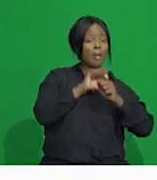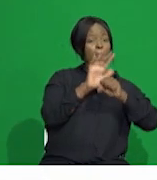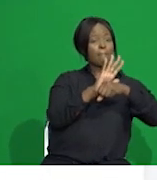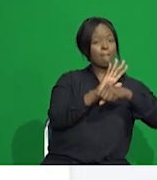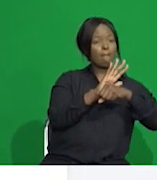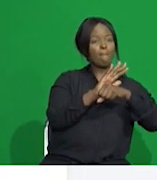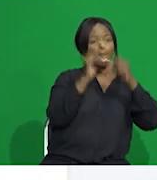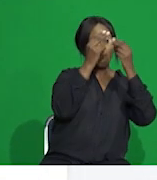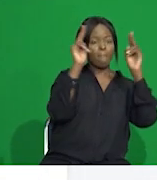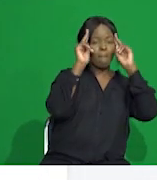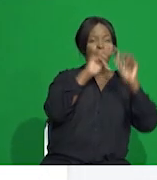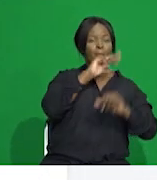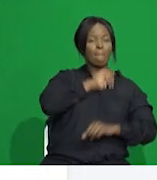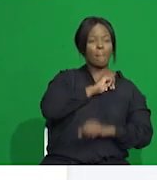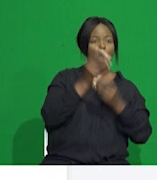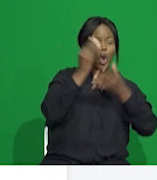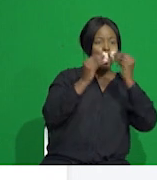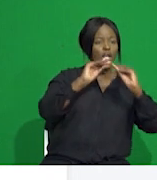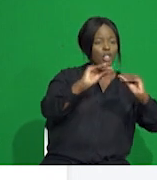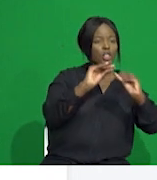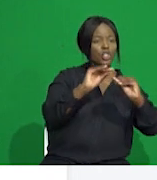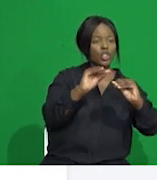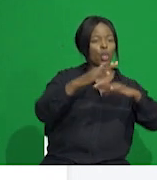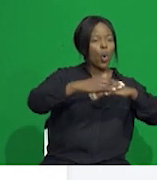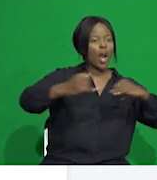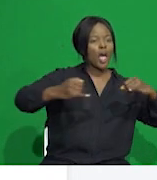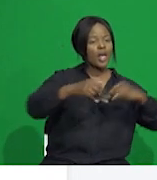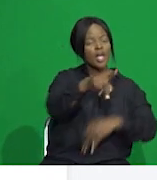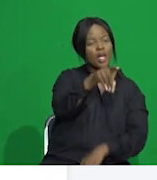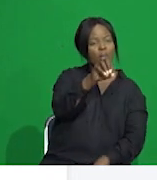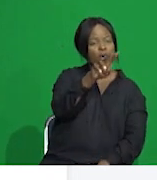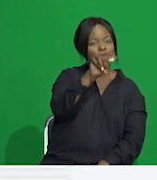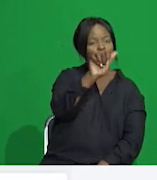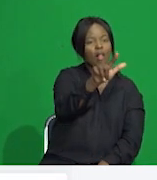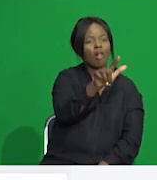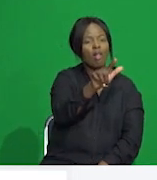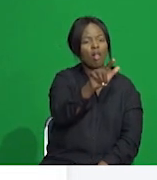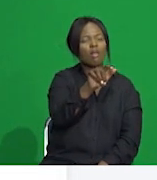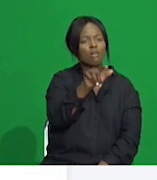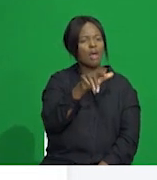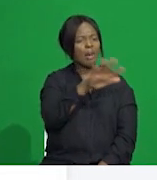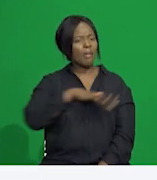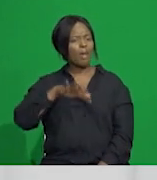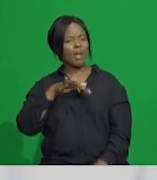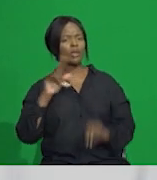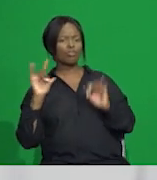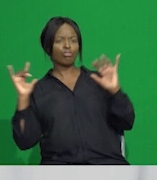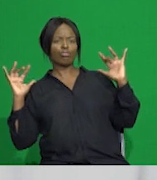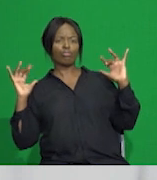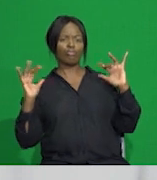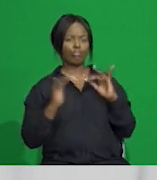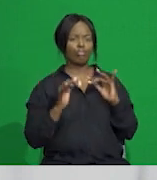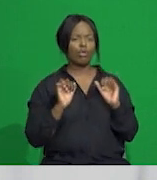UKZN Learn and Teach Online portal, ULOP and UTOP, as a one-stop knowledge base for online digital